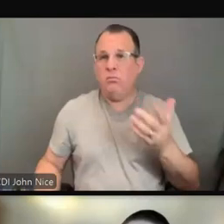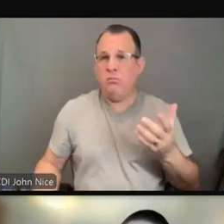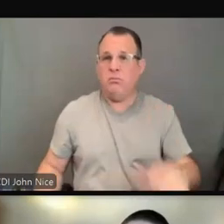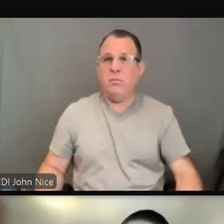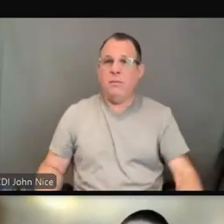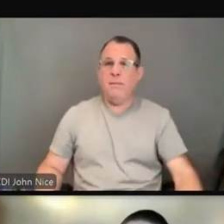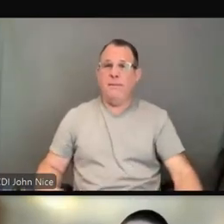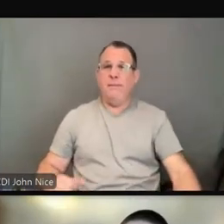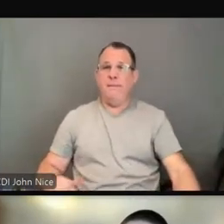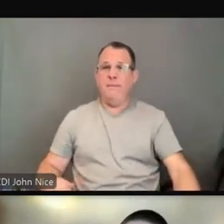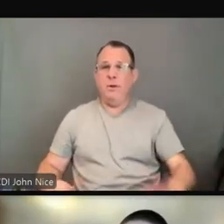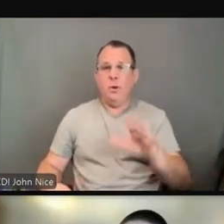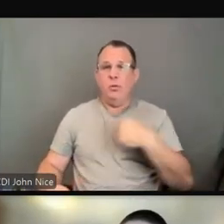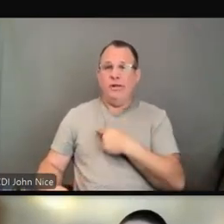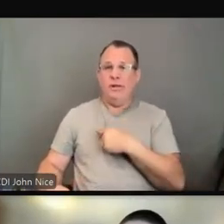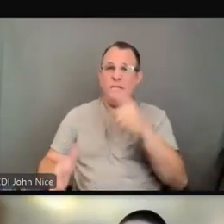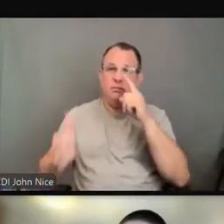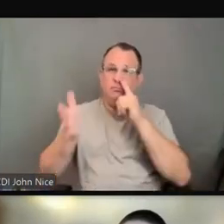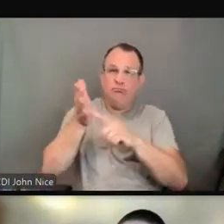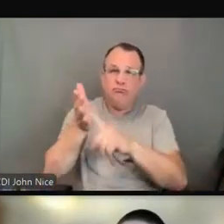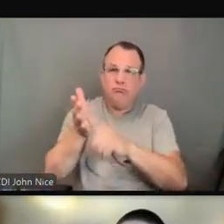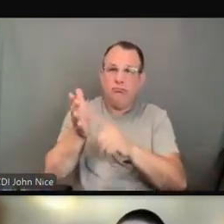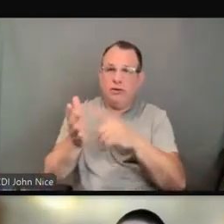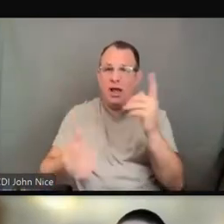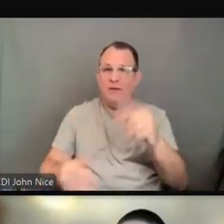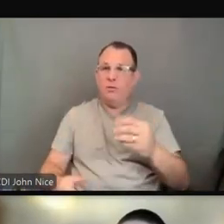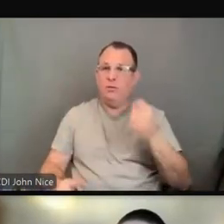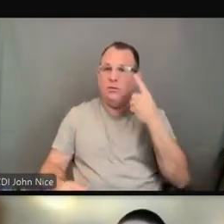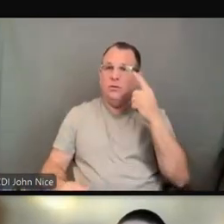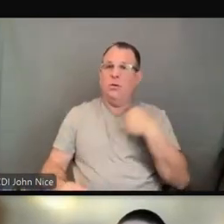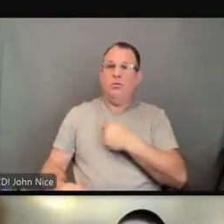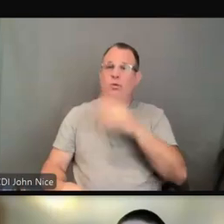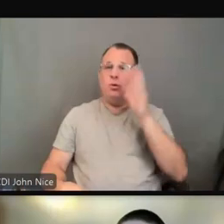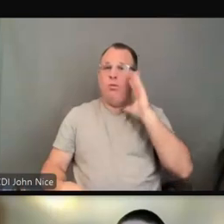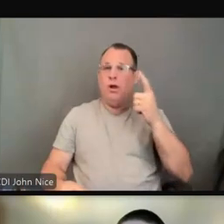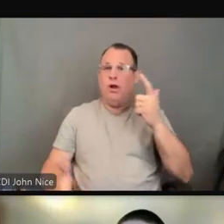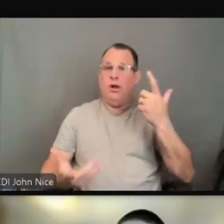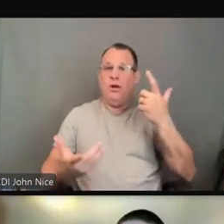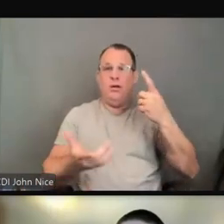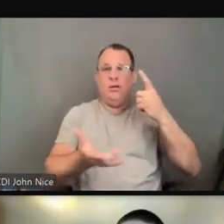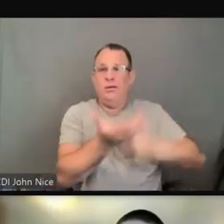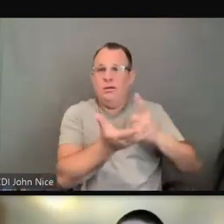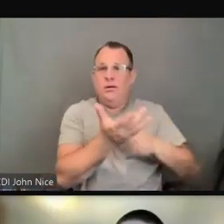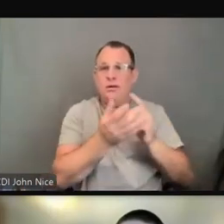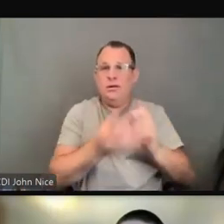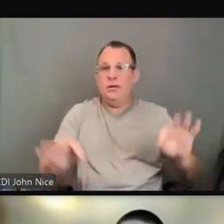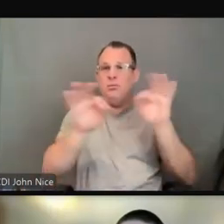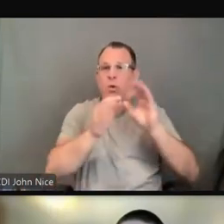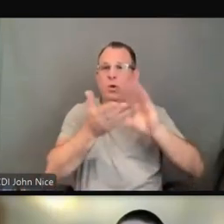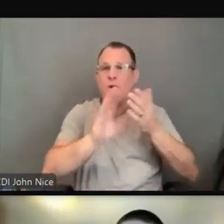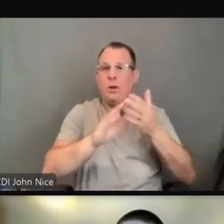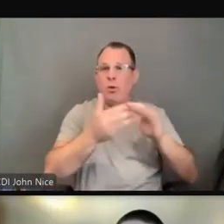investigations. And we will, at some point, be talking about this with them. But it is tough.